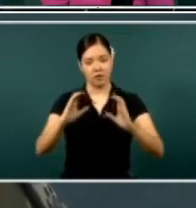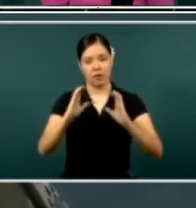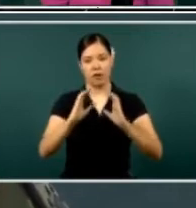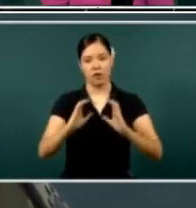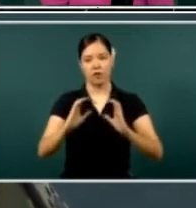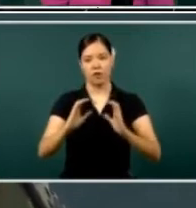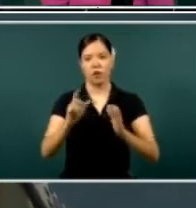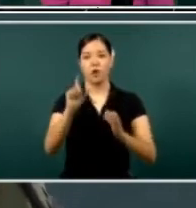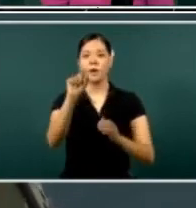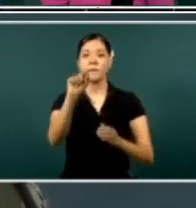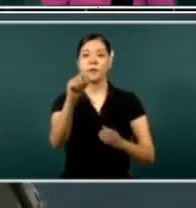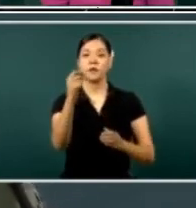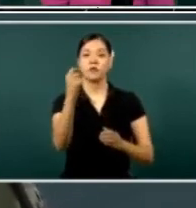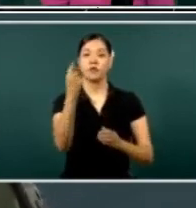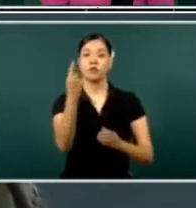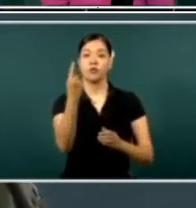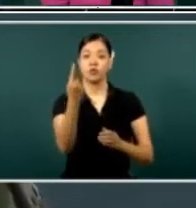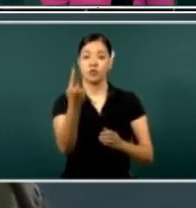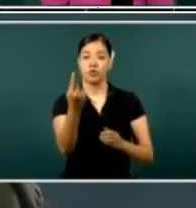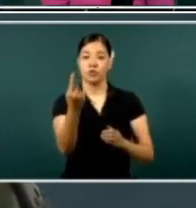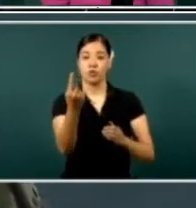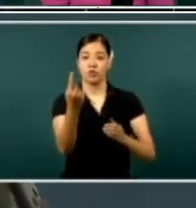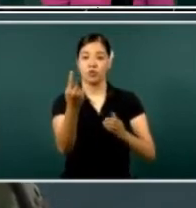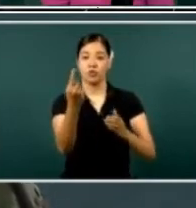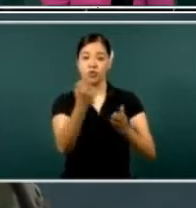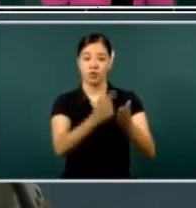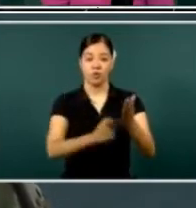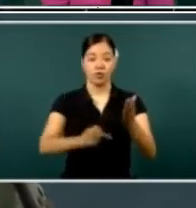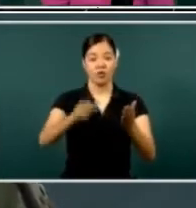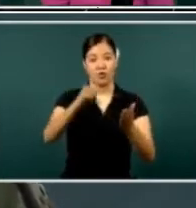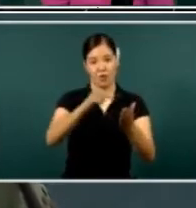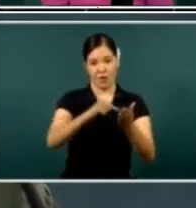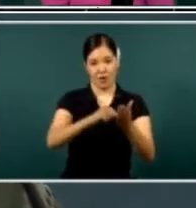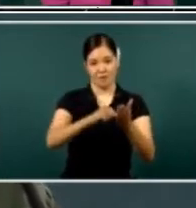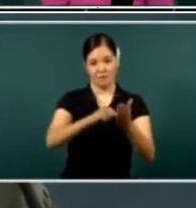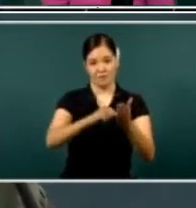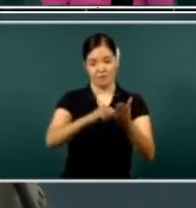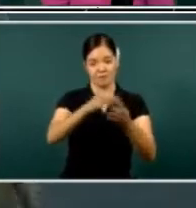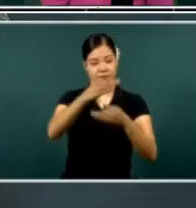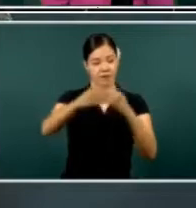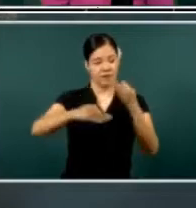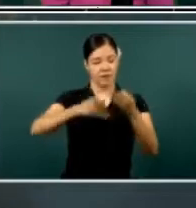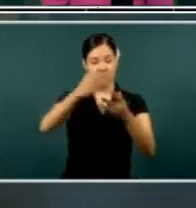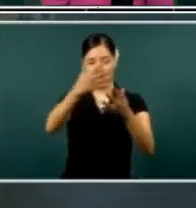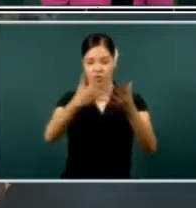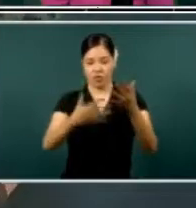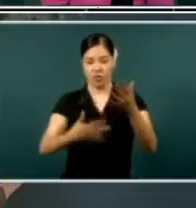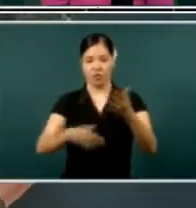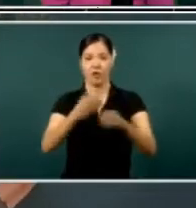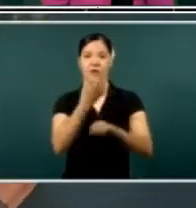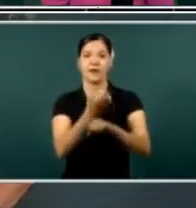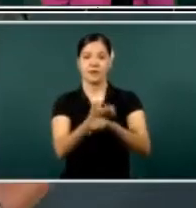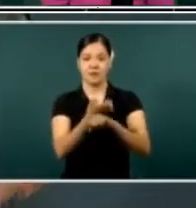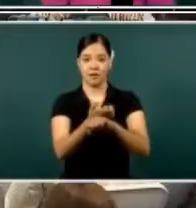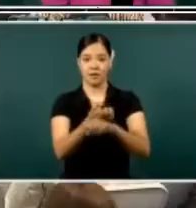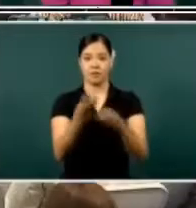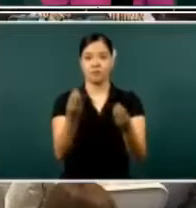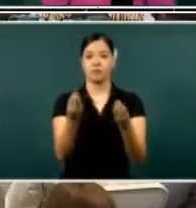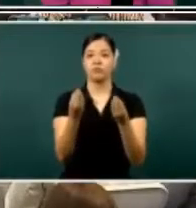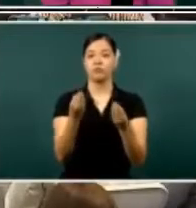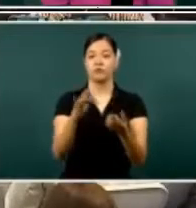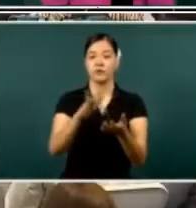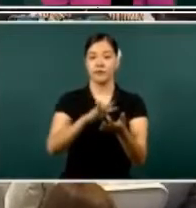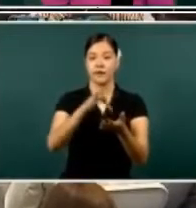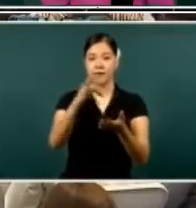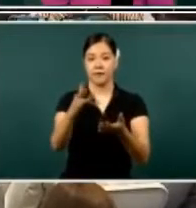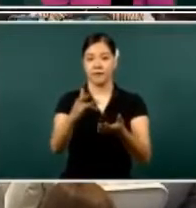which makes it be in 21st place. The